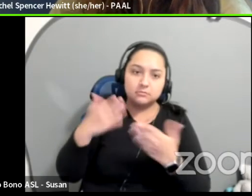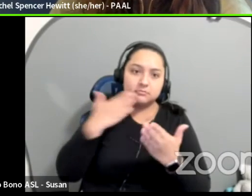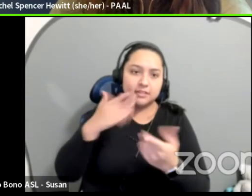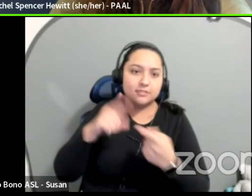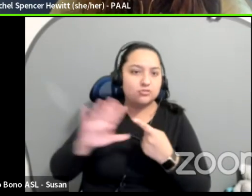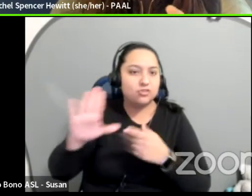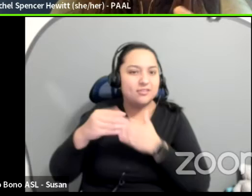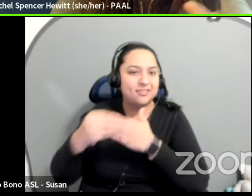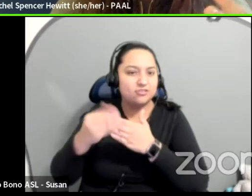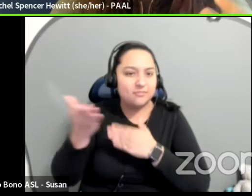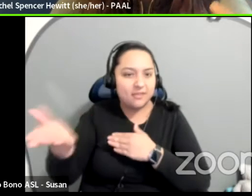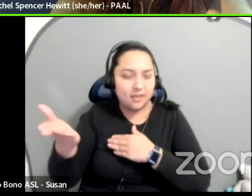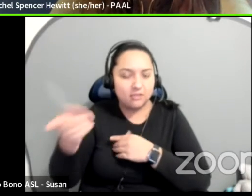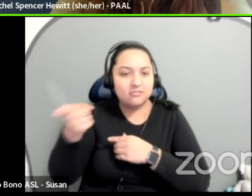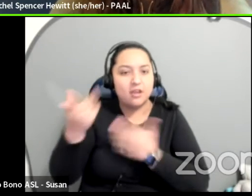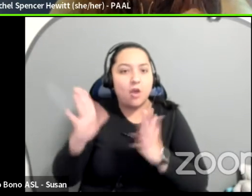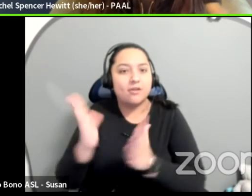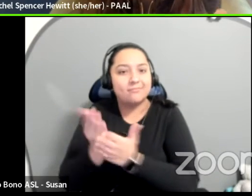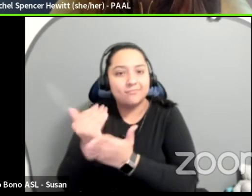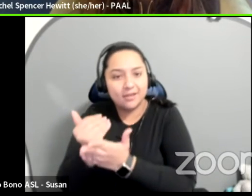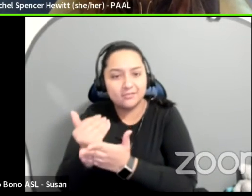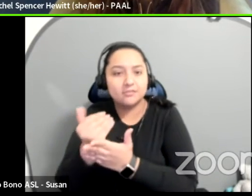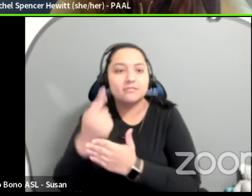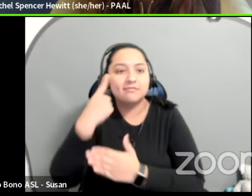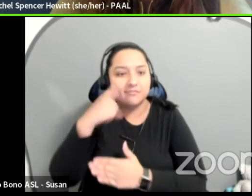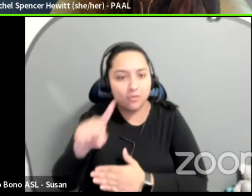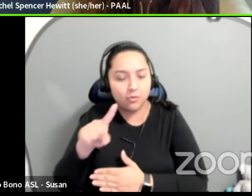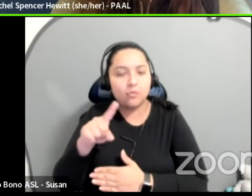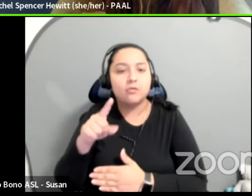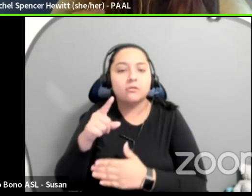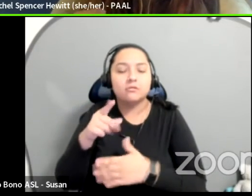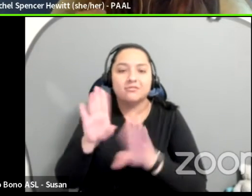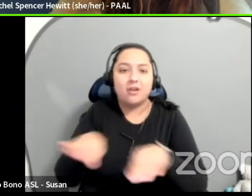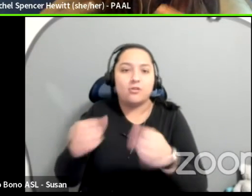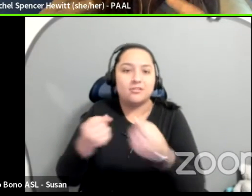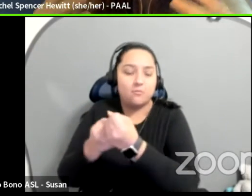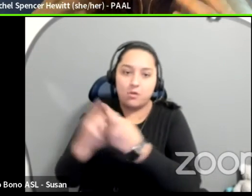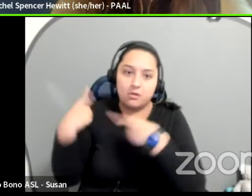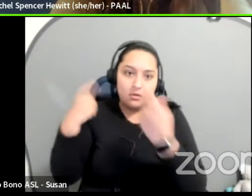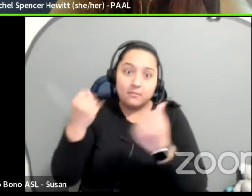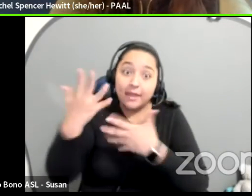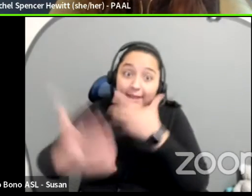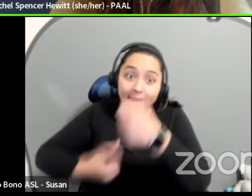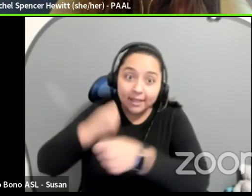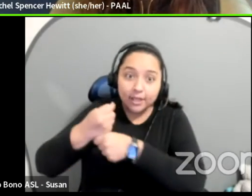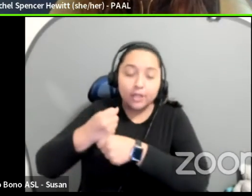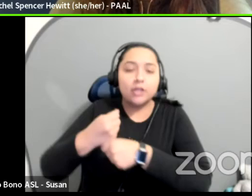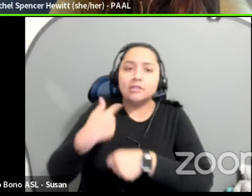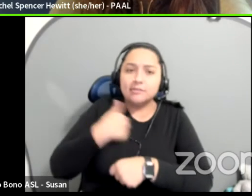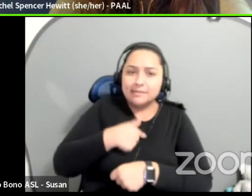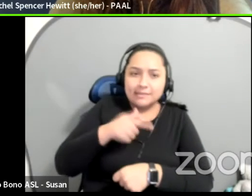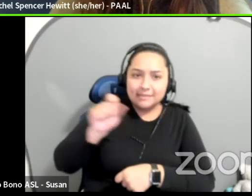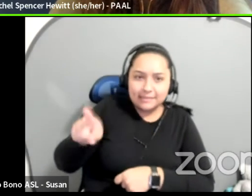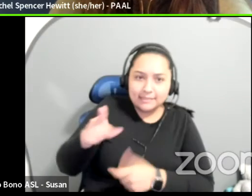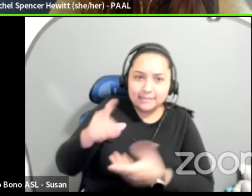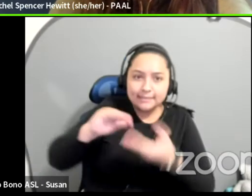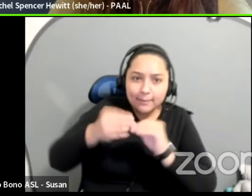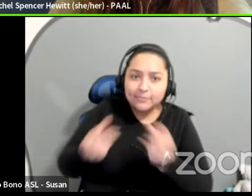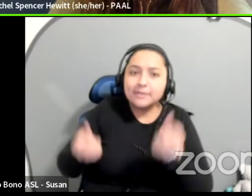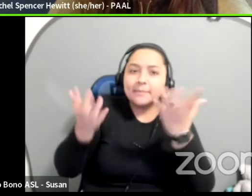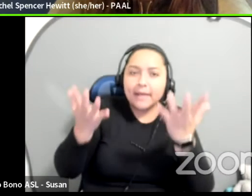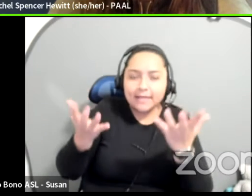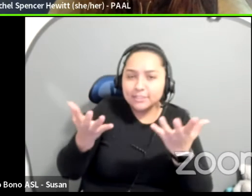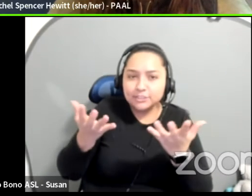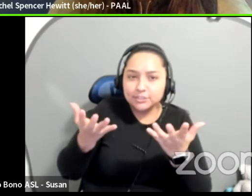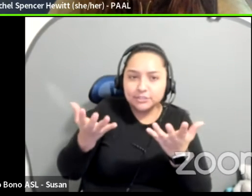had been budgeting for radical childcare support for decades. And we were like, we need numbers in terms of, you know, how much is